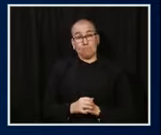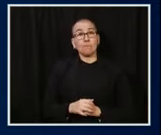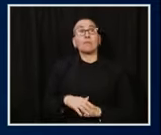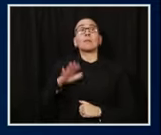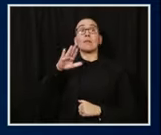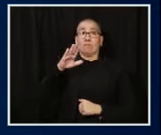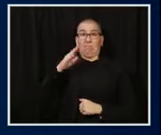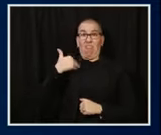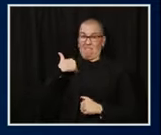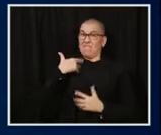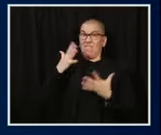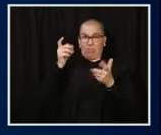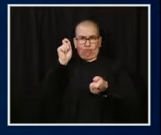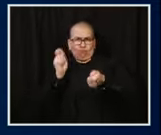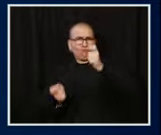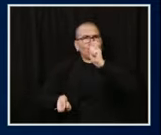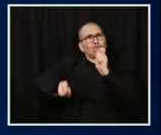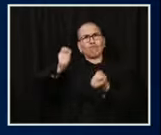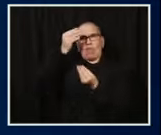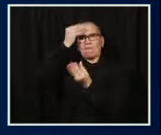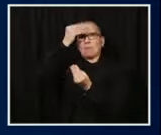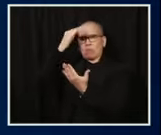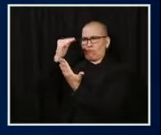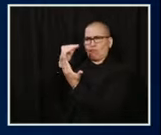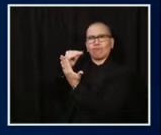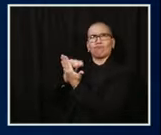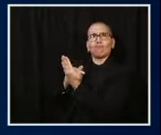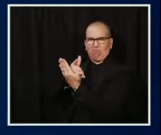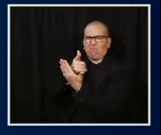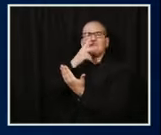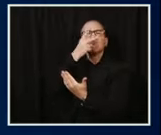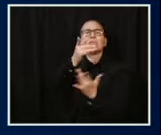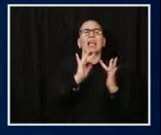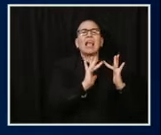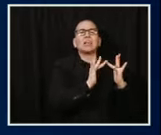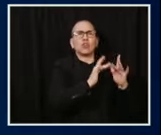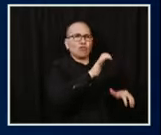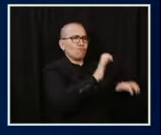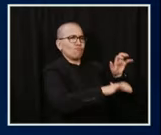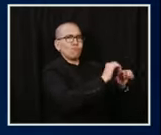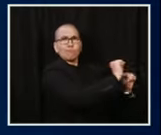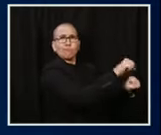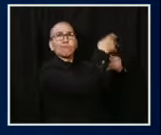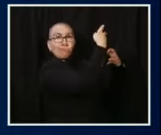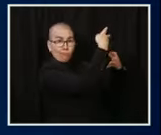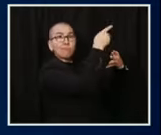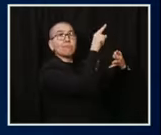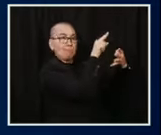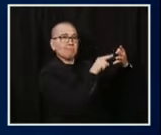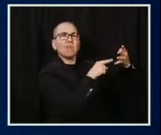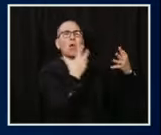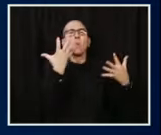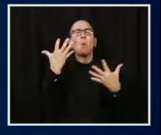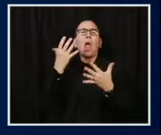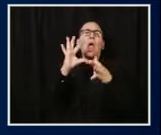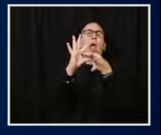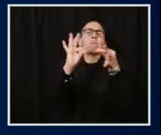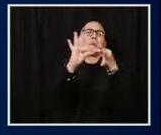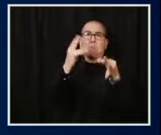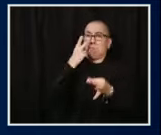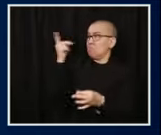department website, but I just want to give you a few brief highlights as a reminder of the important progress that's been made on this plan.